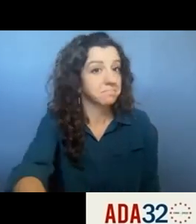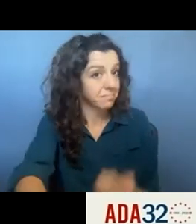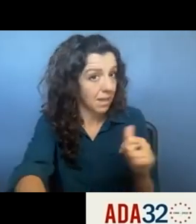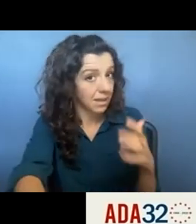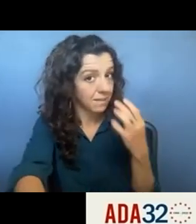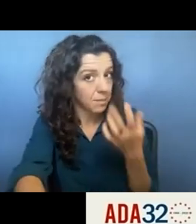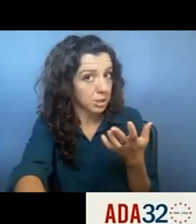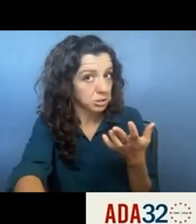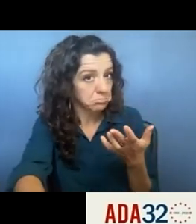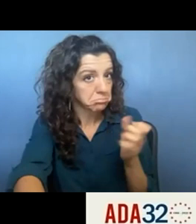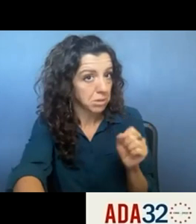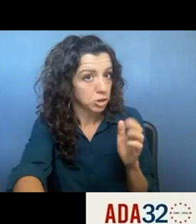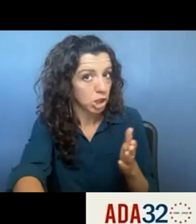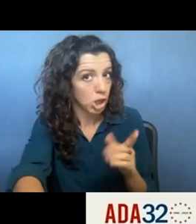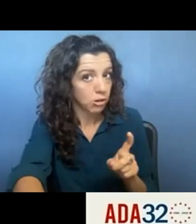any information we're able to share